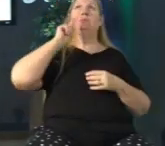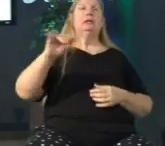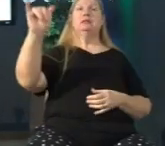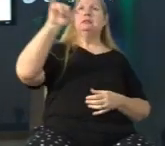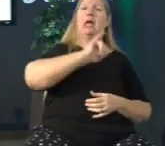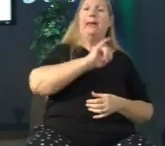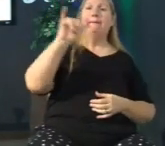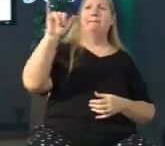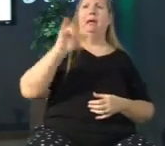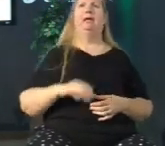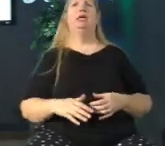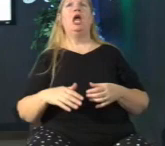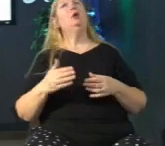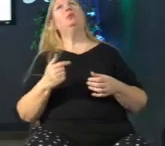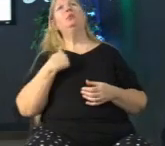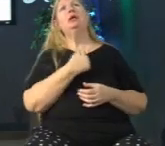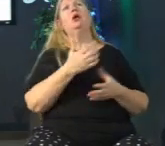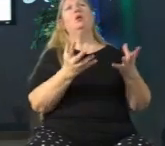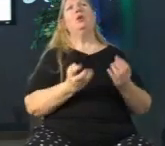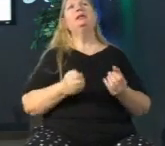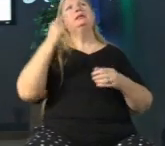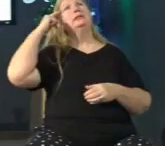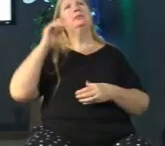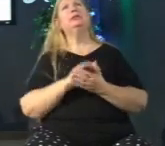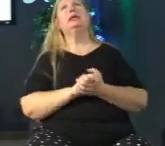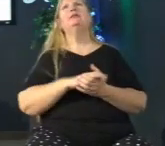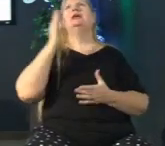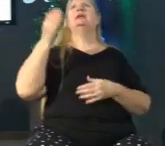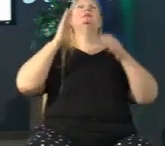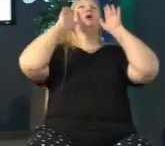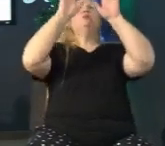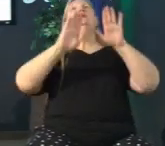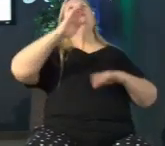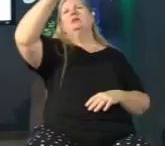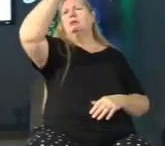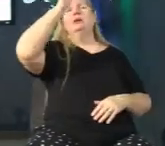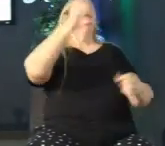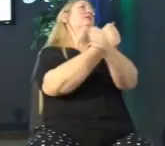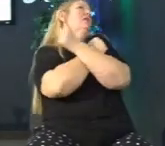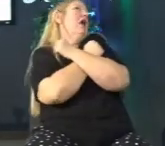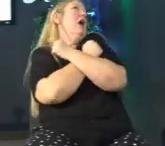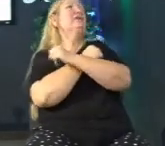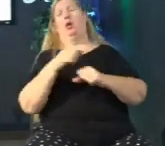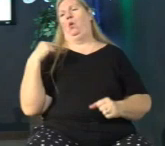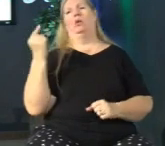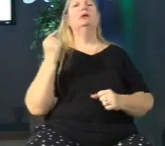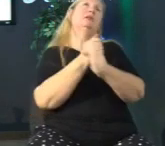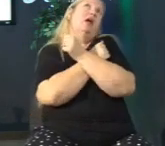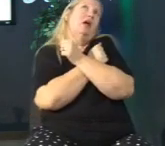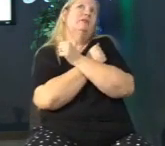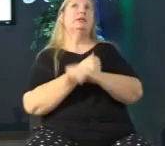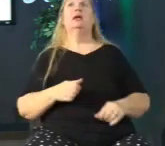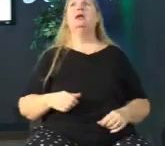we want to believe that our father in heaven is this this all wonderful God who just loves us unconditionally and he does us